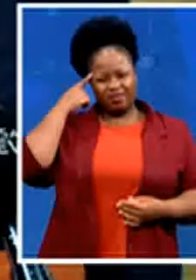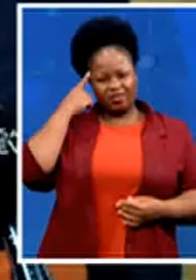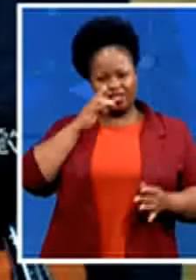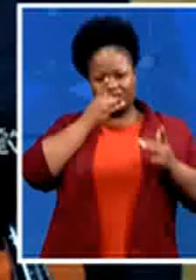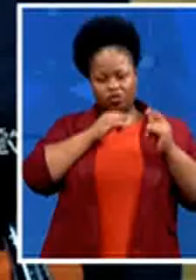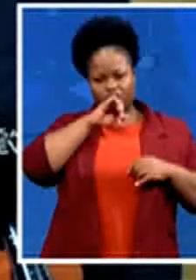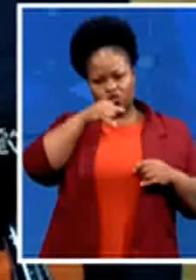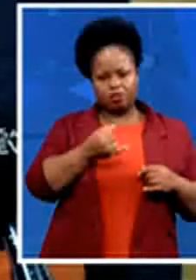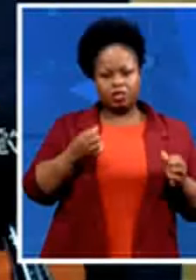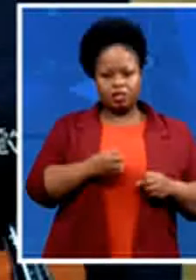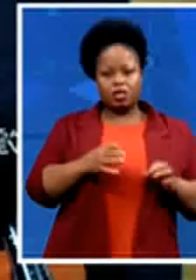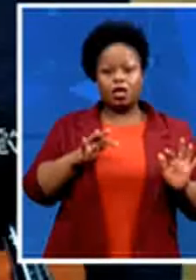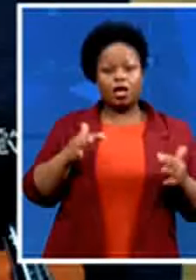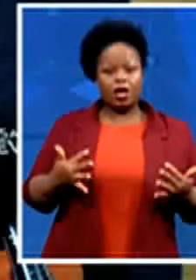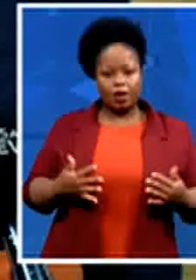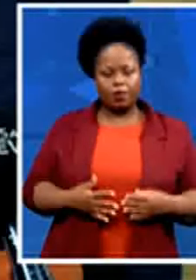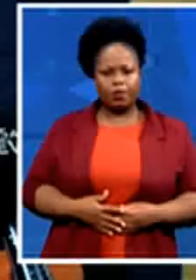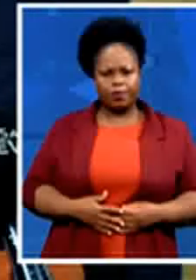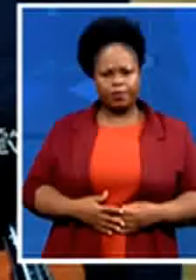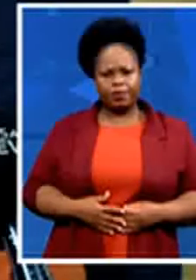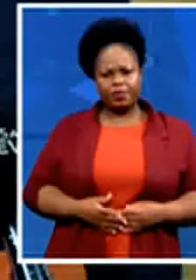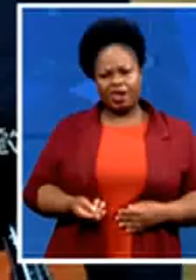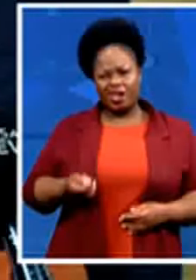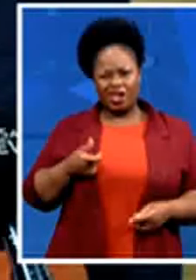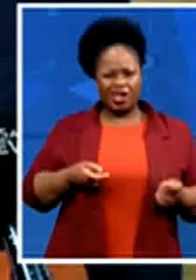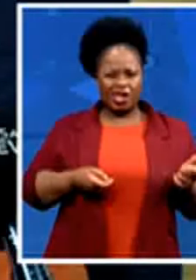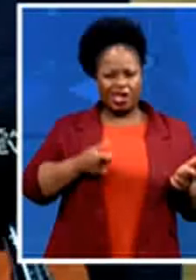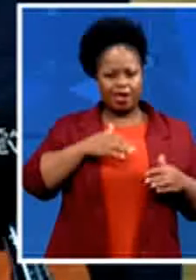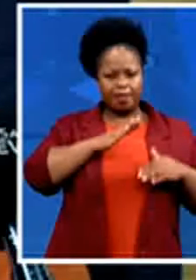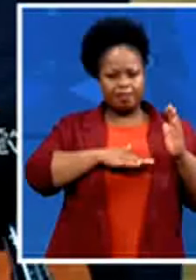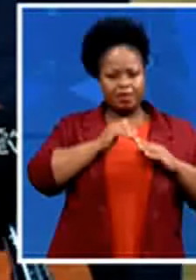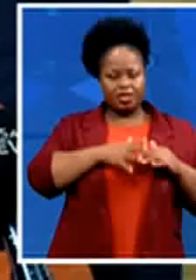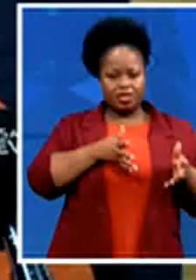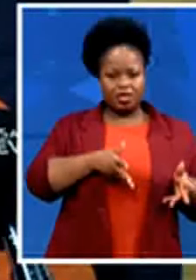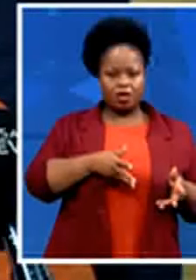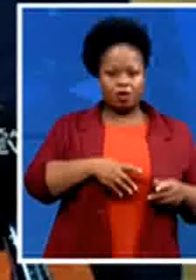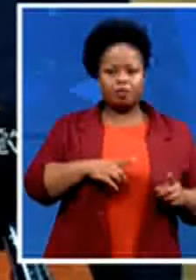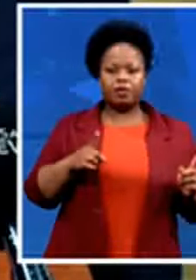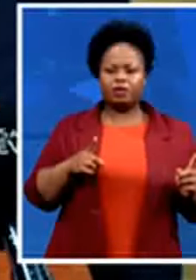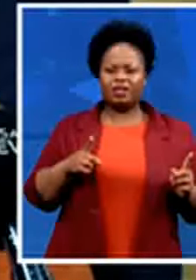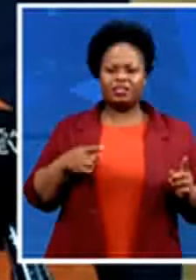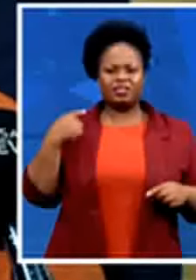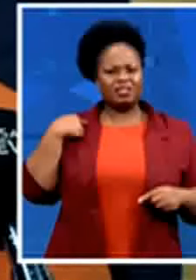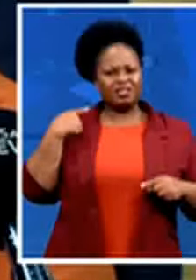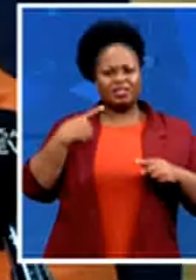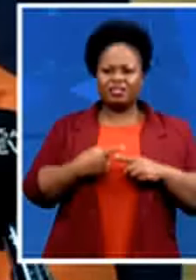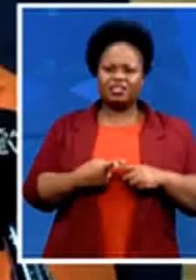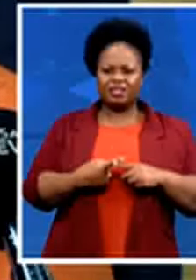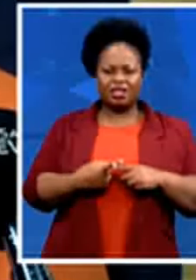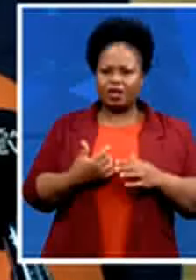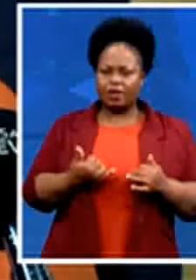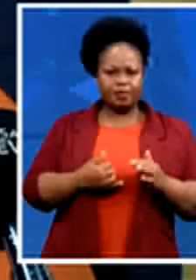and a few buildings here but today we have got this now the role of government